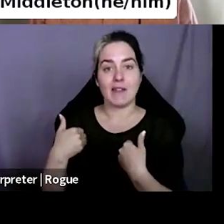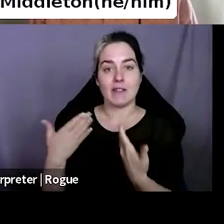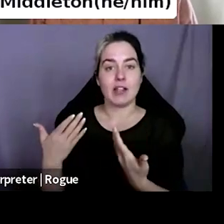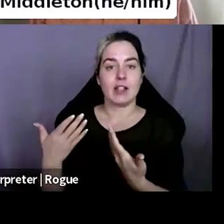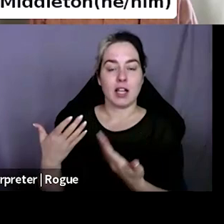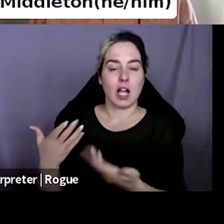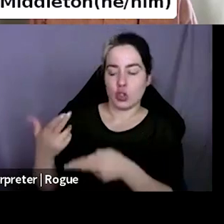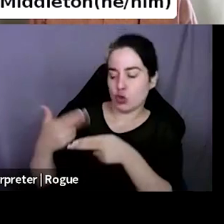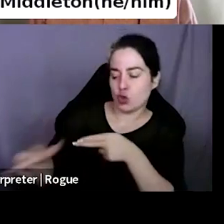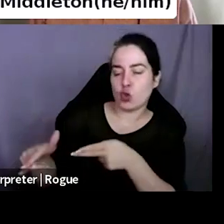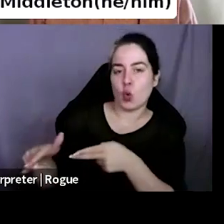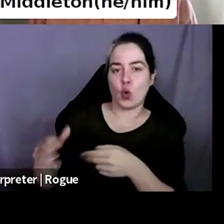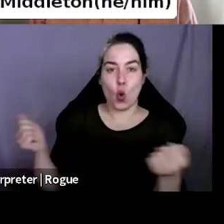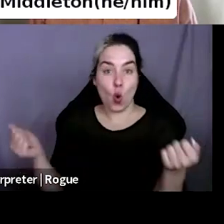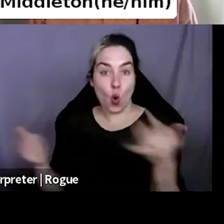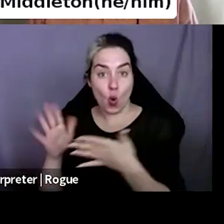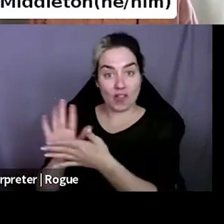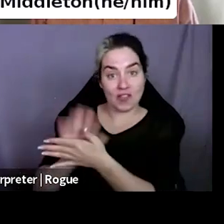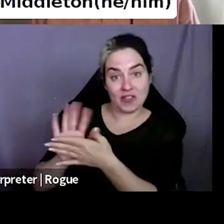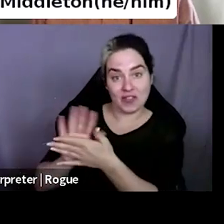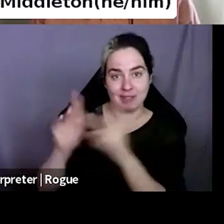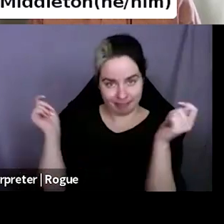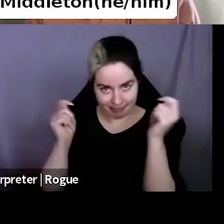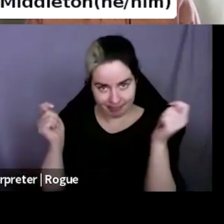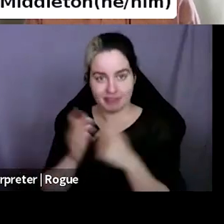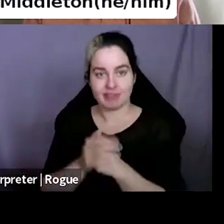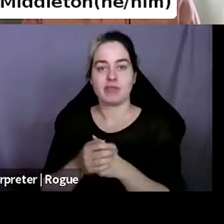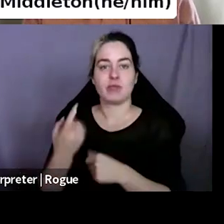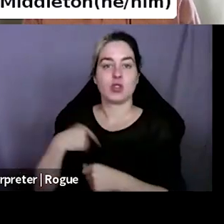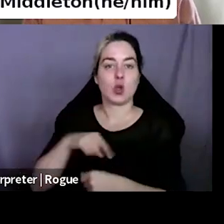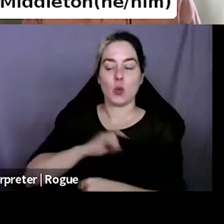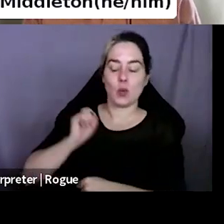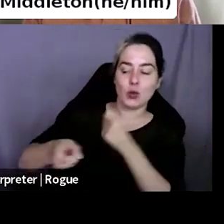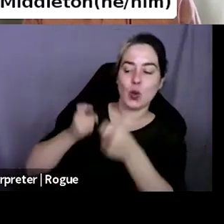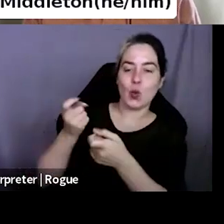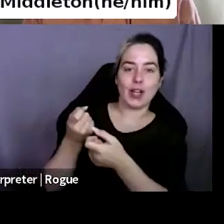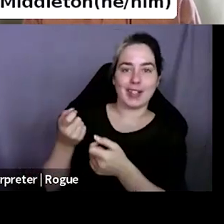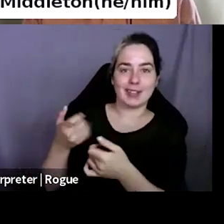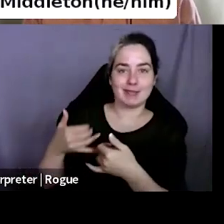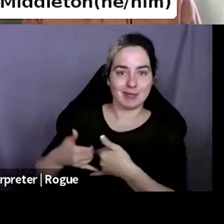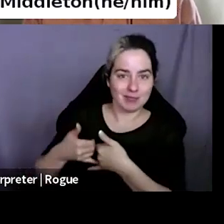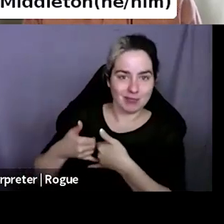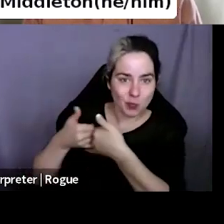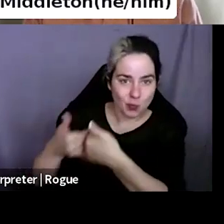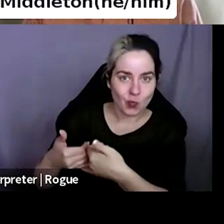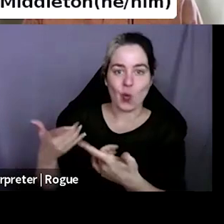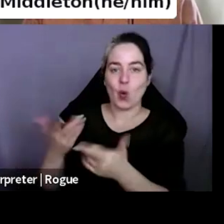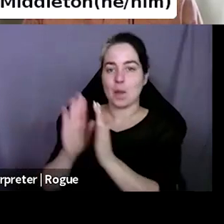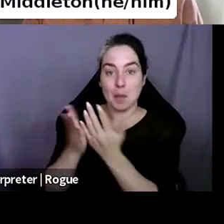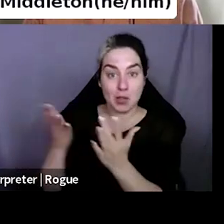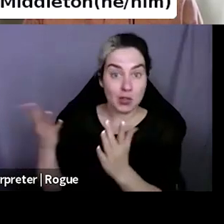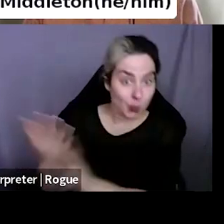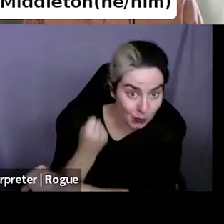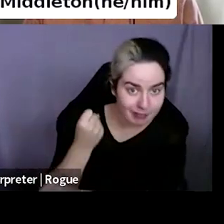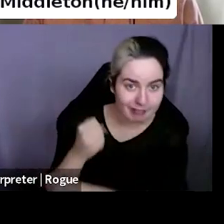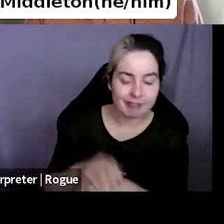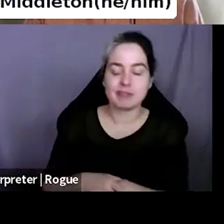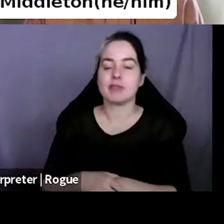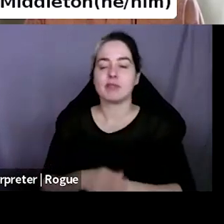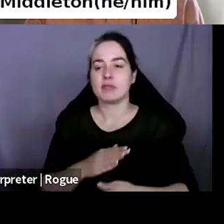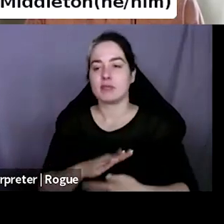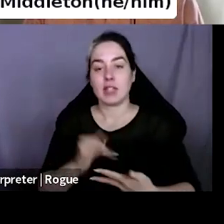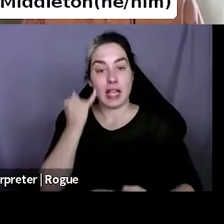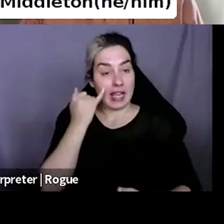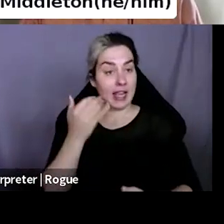that happens at the local theater. Um, so we donate prizes. Um, we hook up authors to talk if they have like a